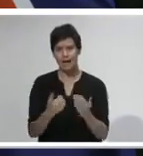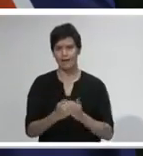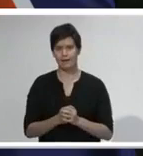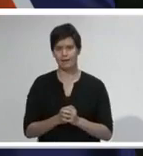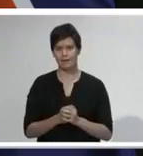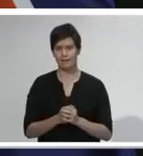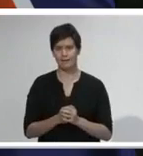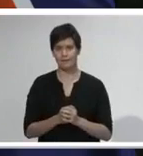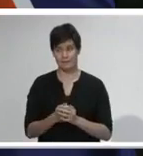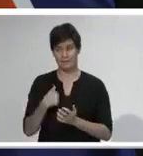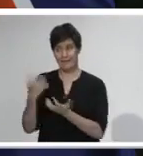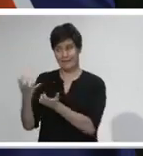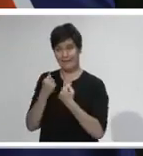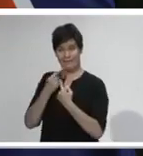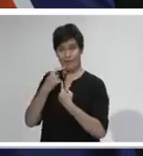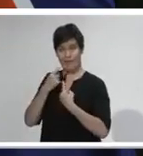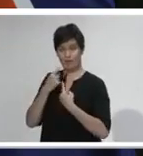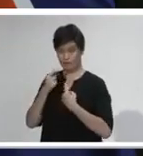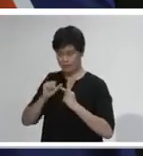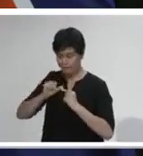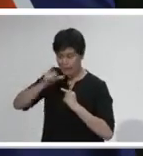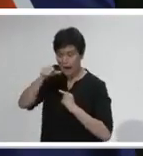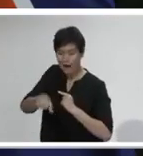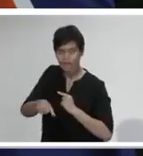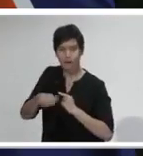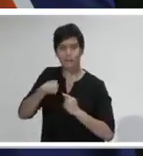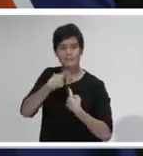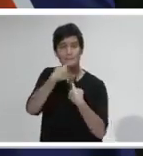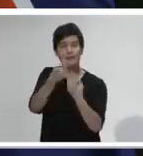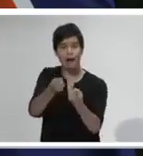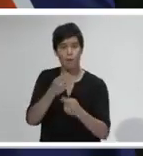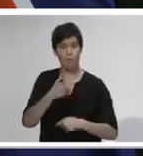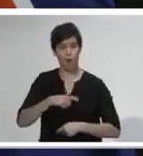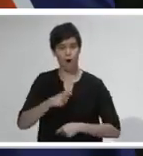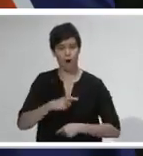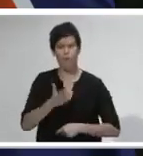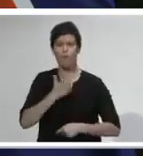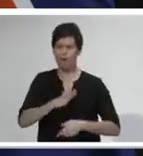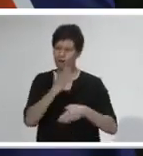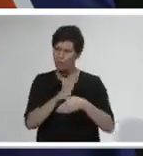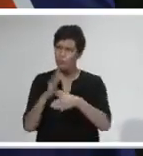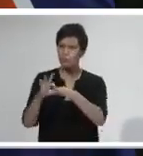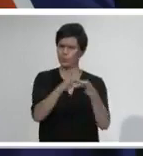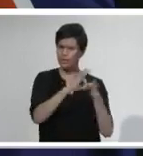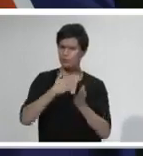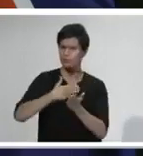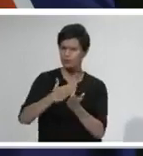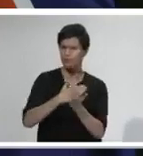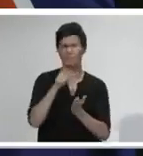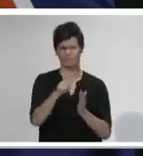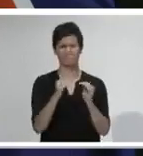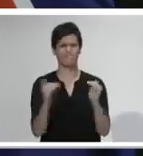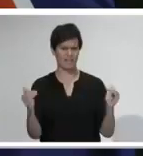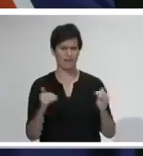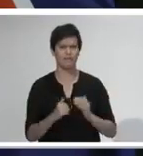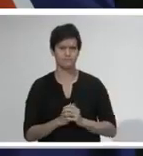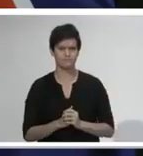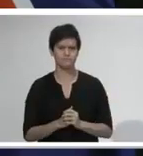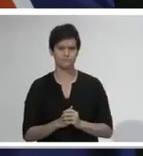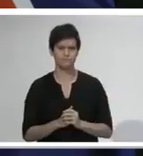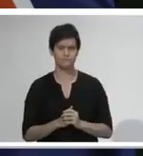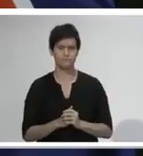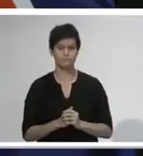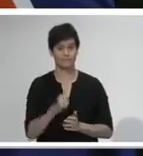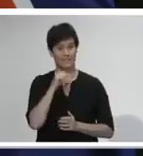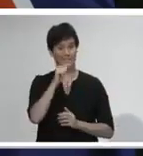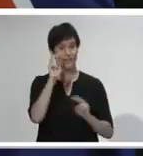a mission that we're all on together, and that is why we've been transparent and sharing all of that information as we've gone along. If we